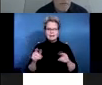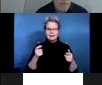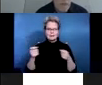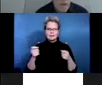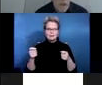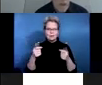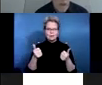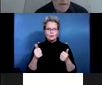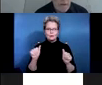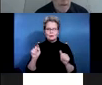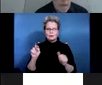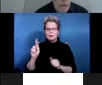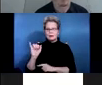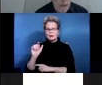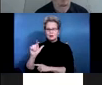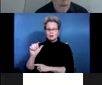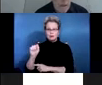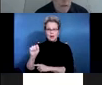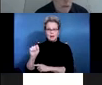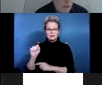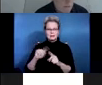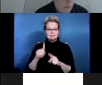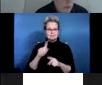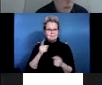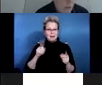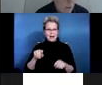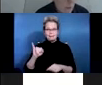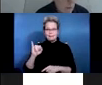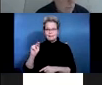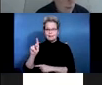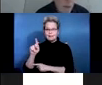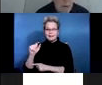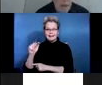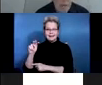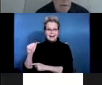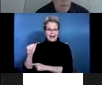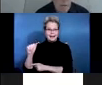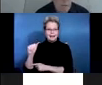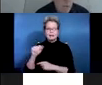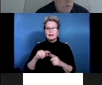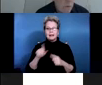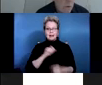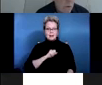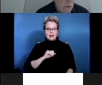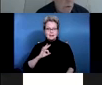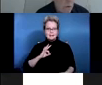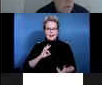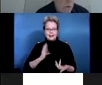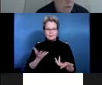in Indiana and by staff that worked with